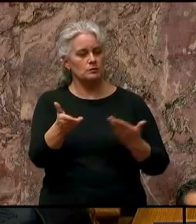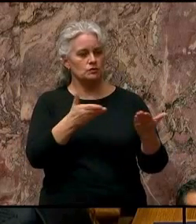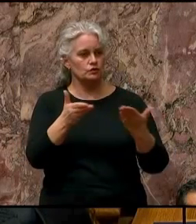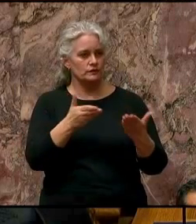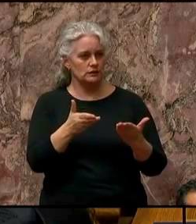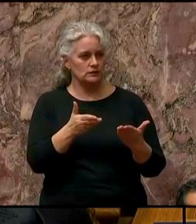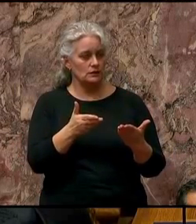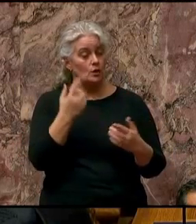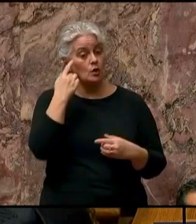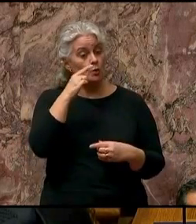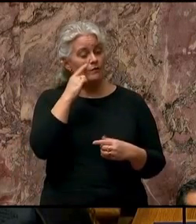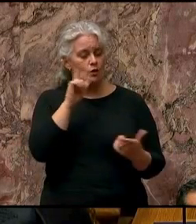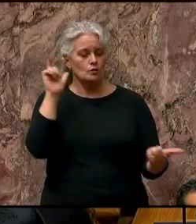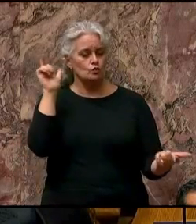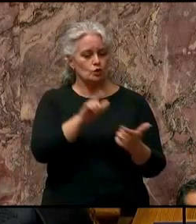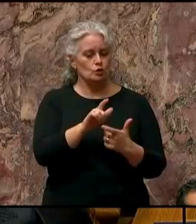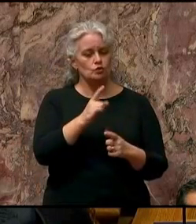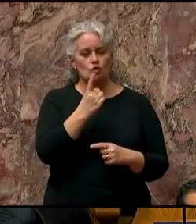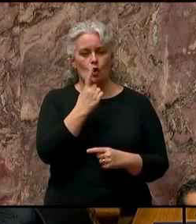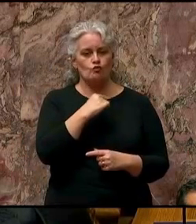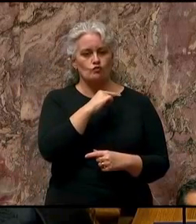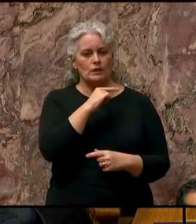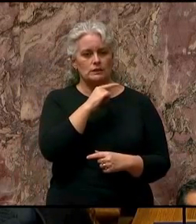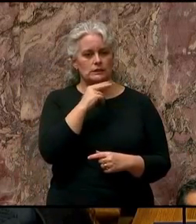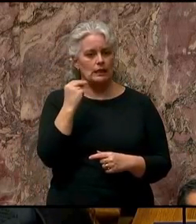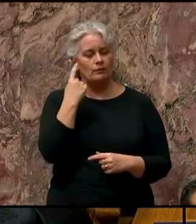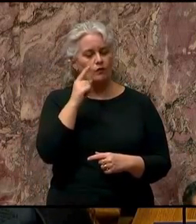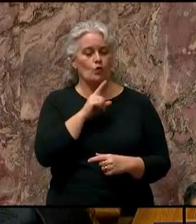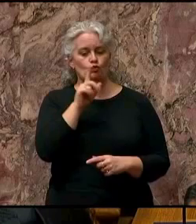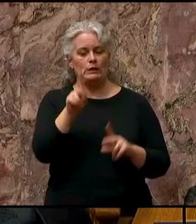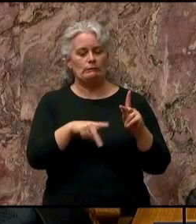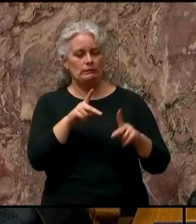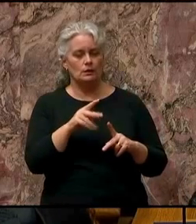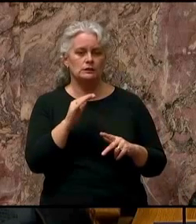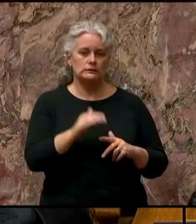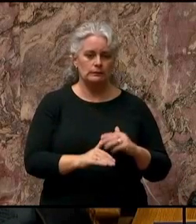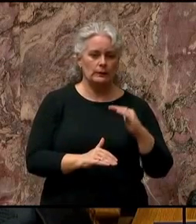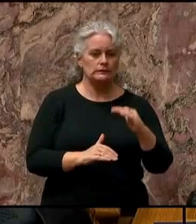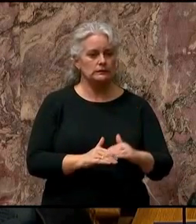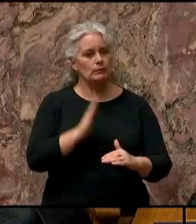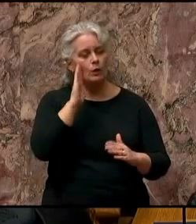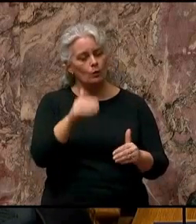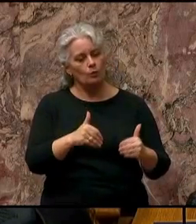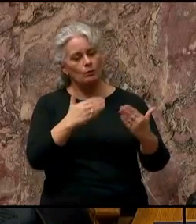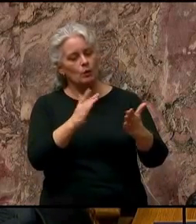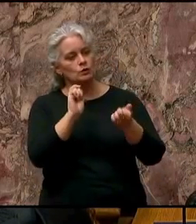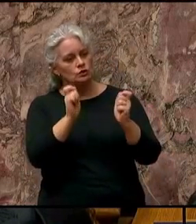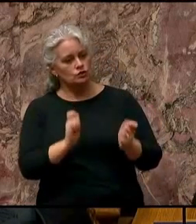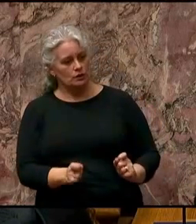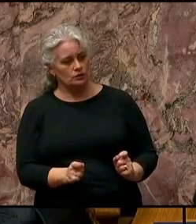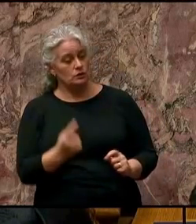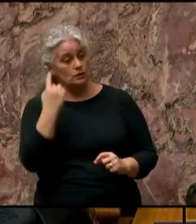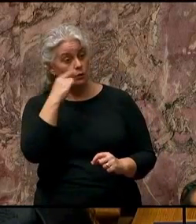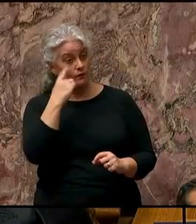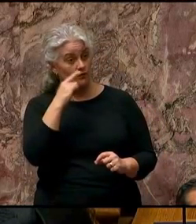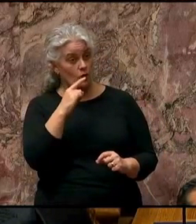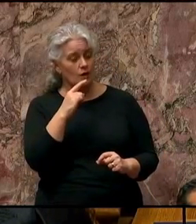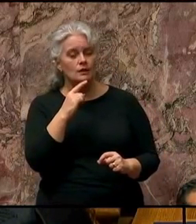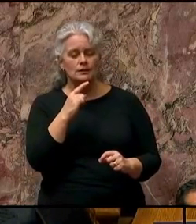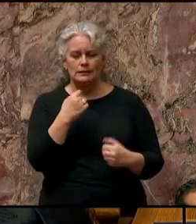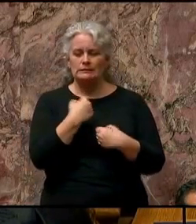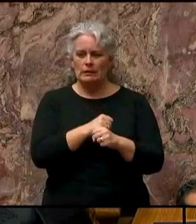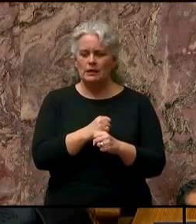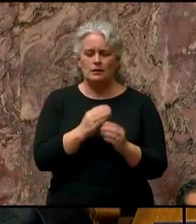to reduce red tape for real people. Step by step, we will propose changes to ease unnecessary